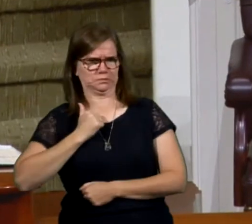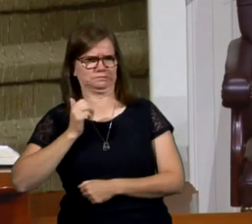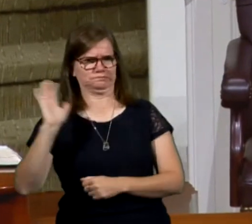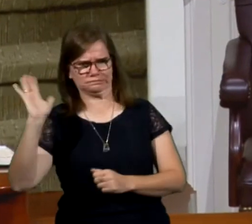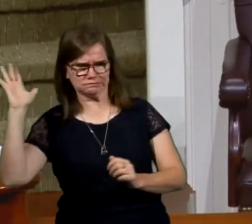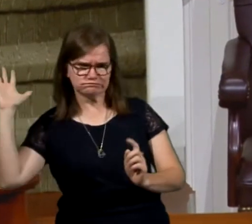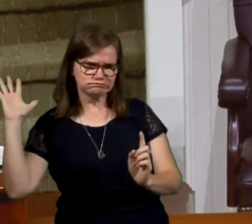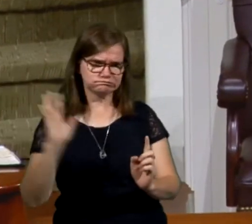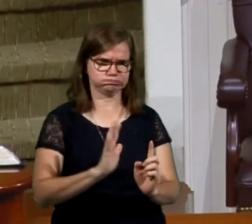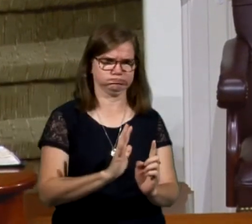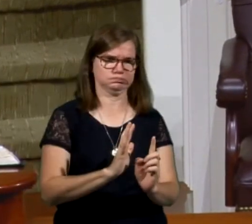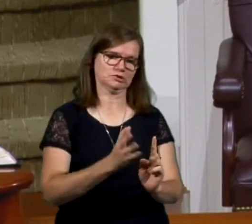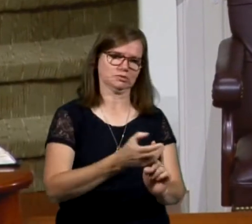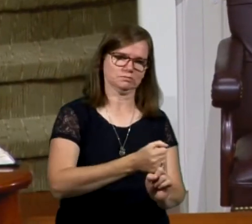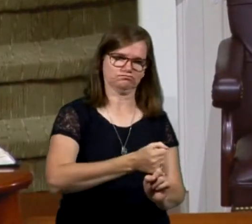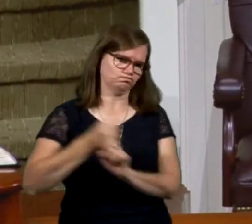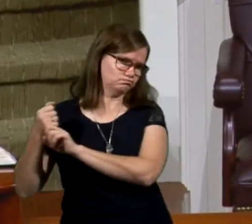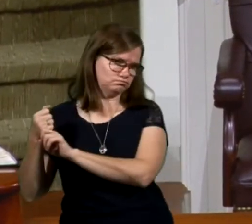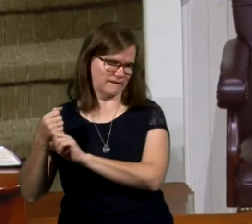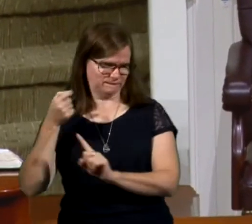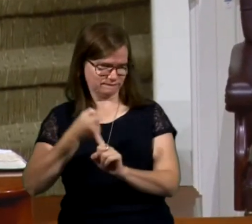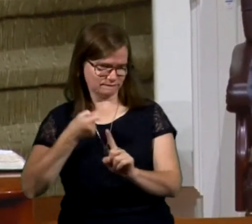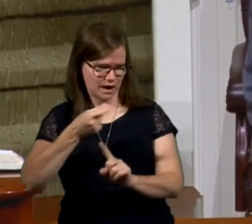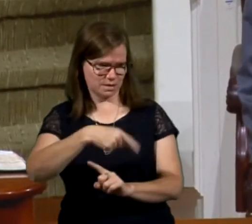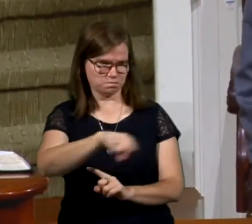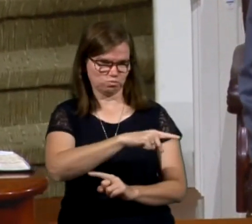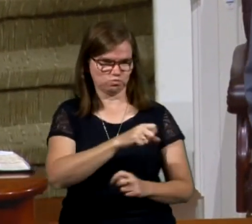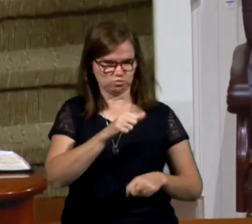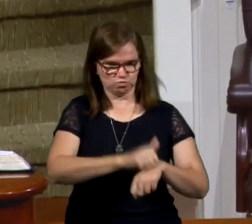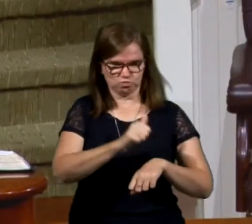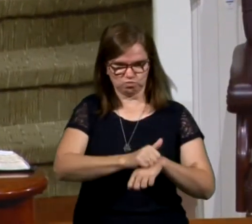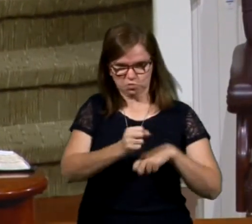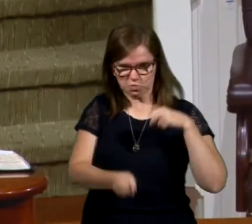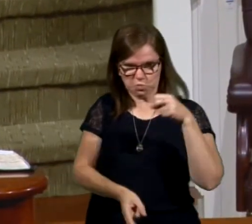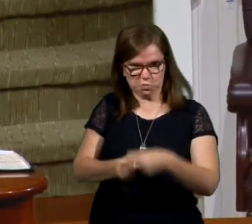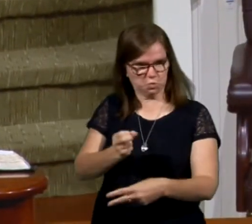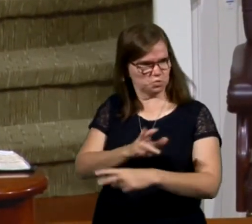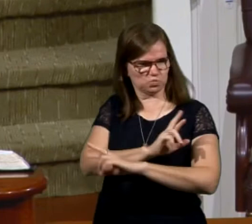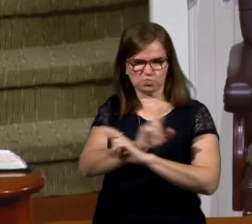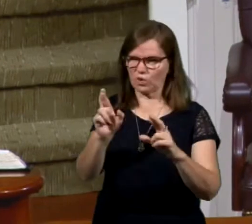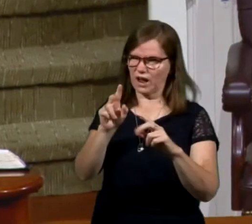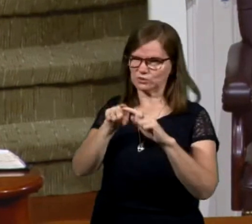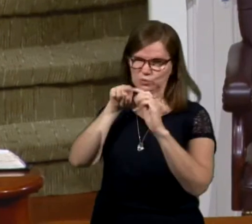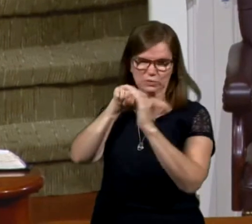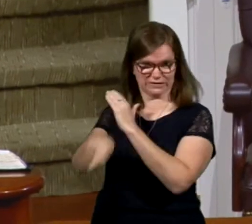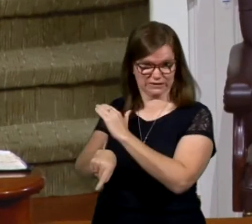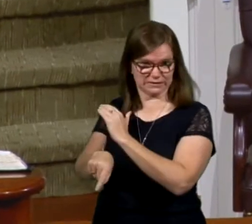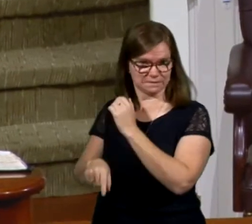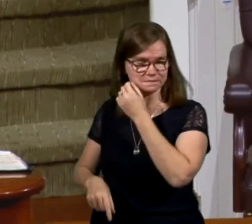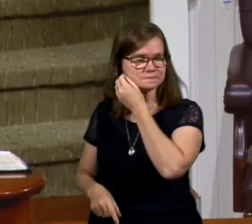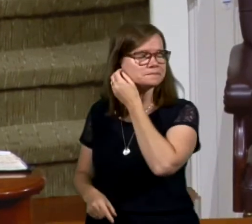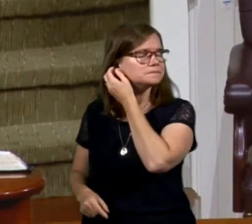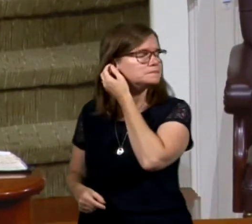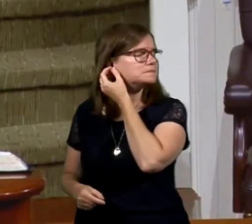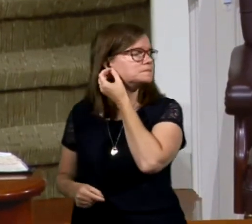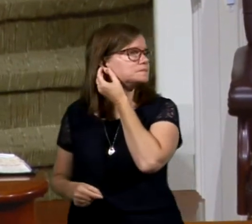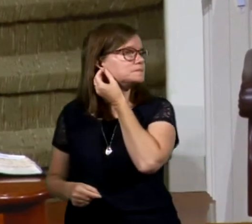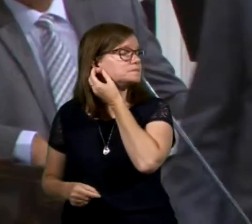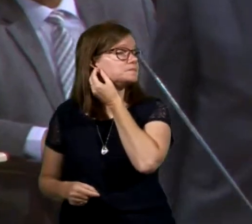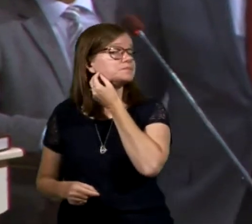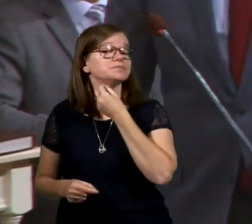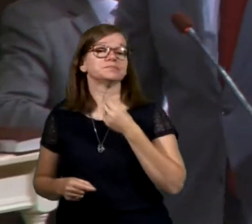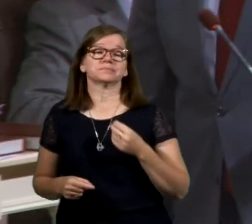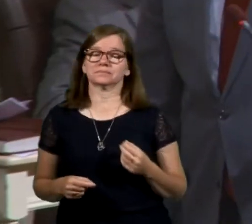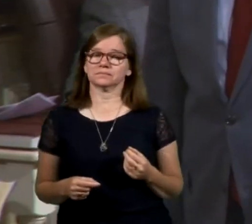to rescue Paul from being stoned and killed by the Jewish mob. When they